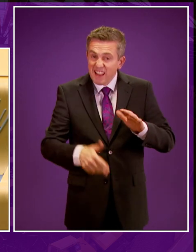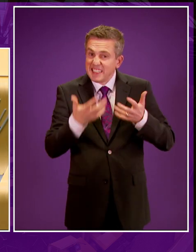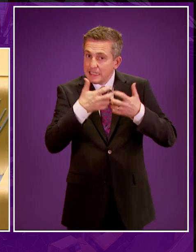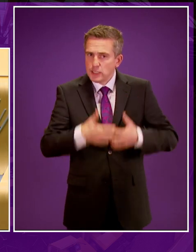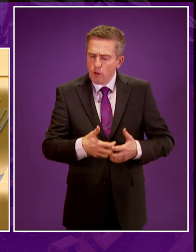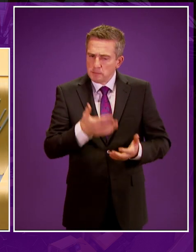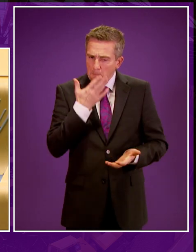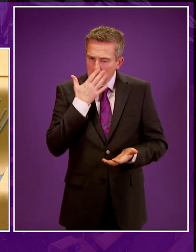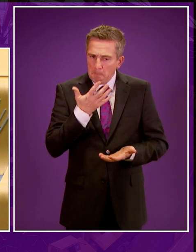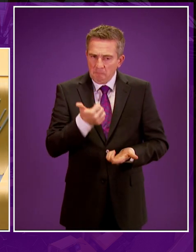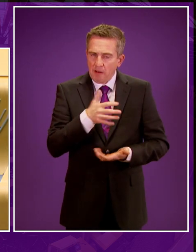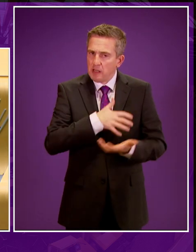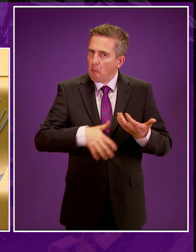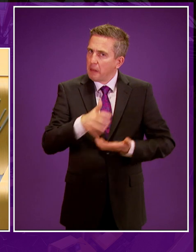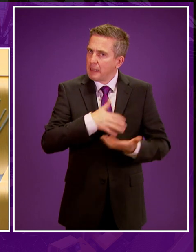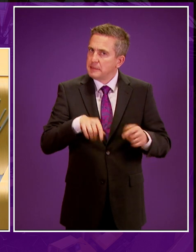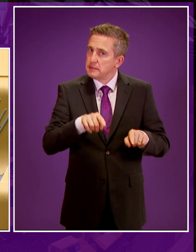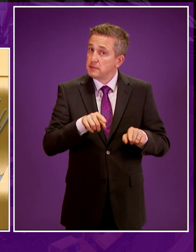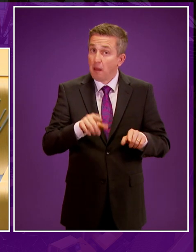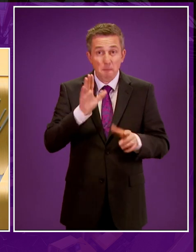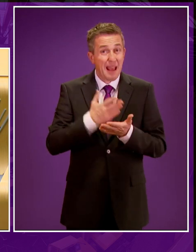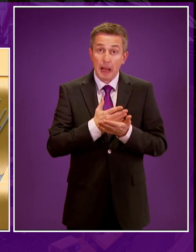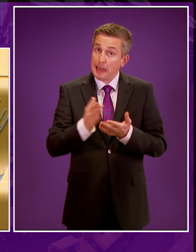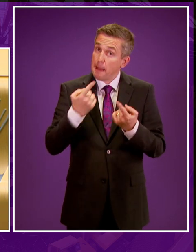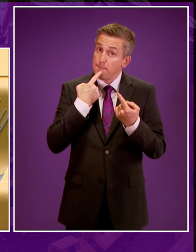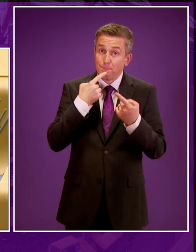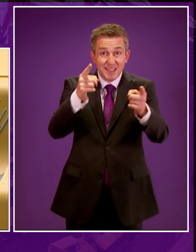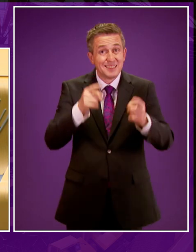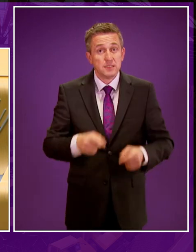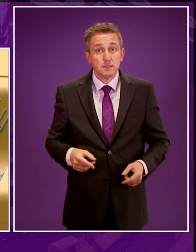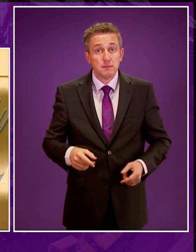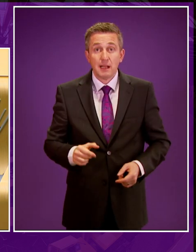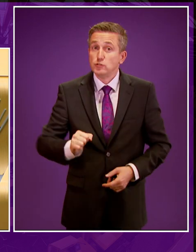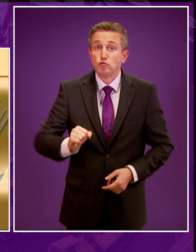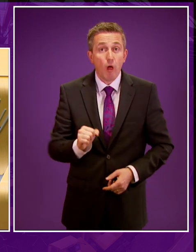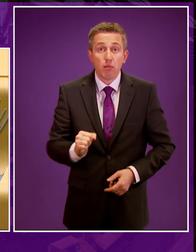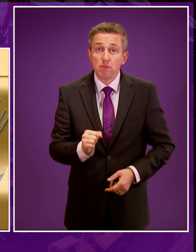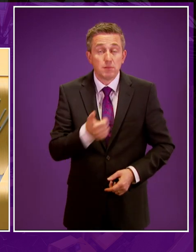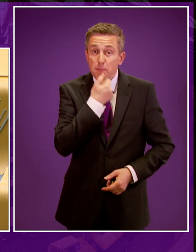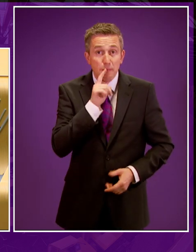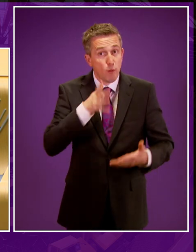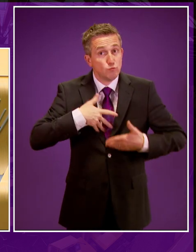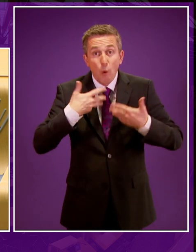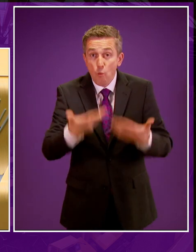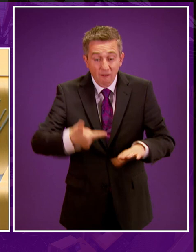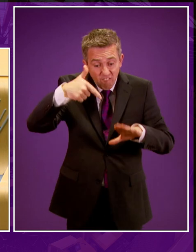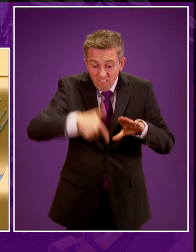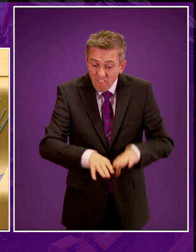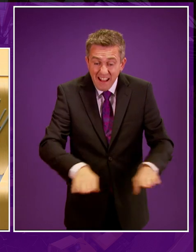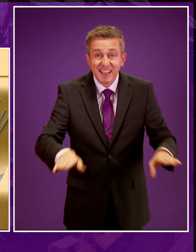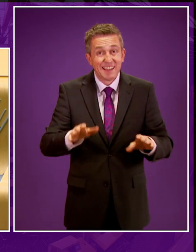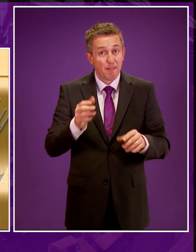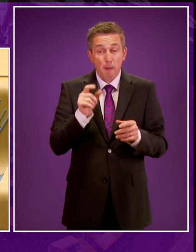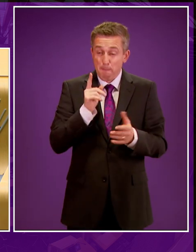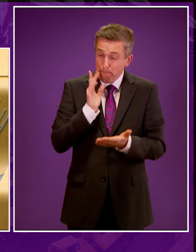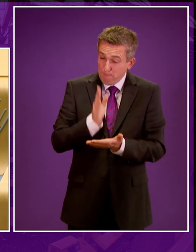is complicated, but the message today is very simple. Virtually no one in Scotland wants it, especially when it could take